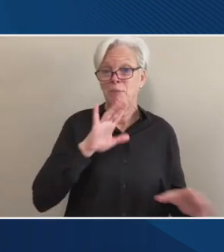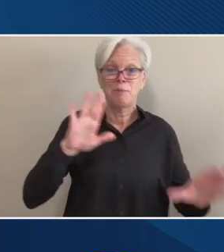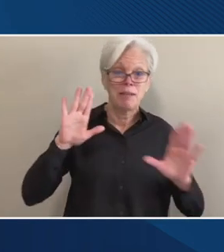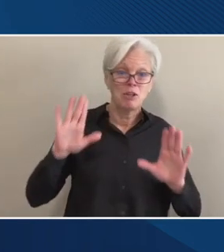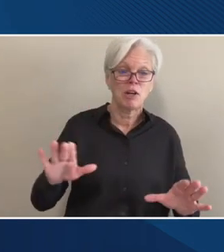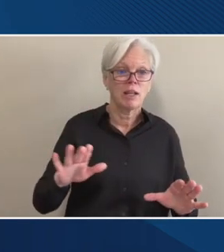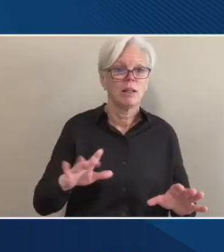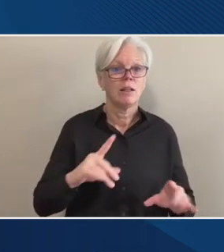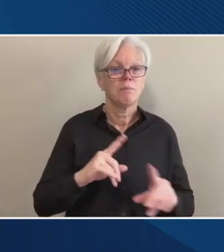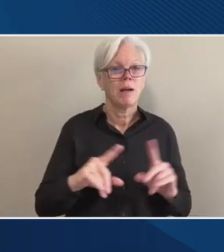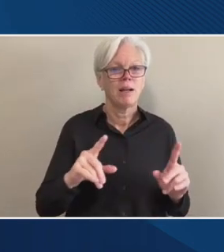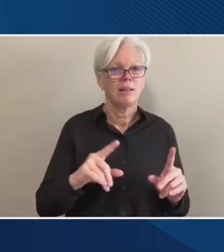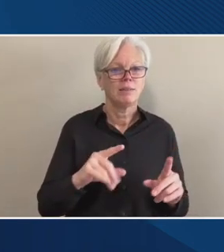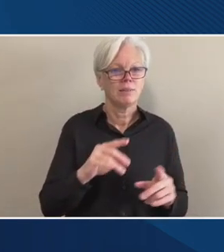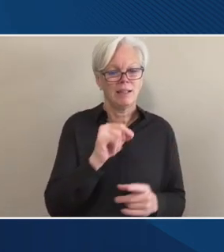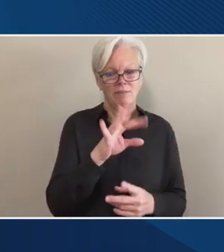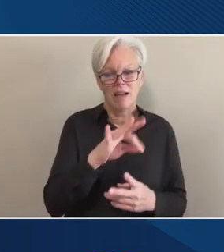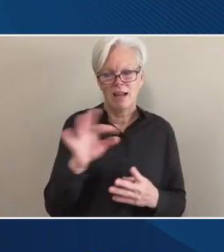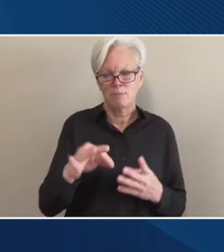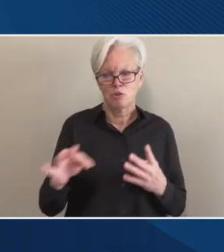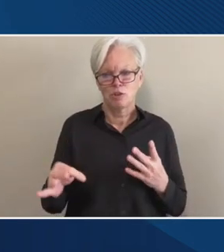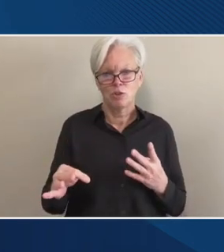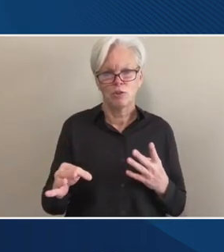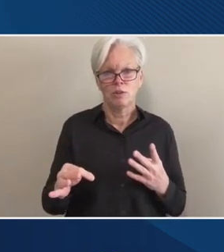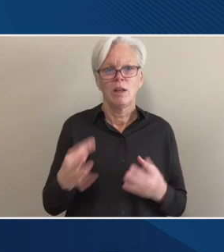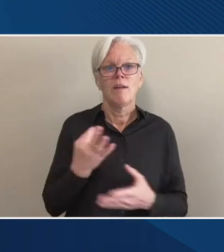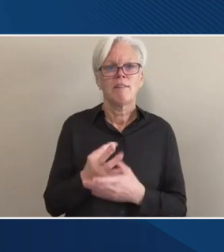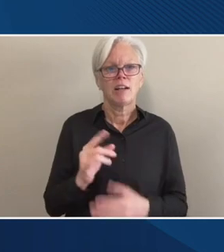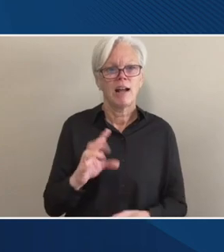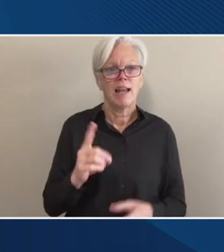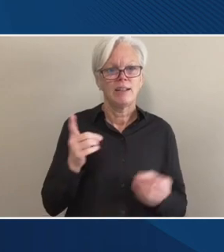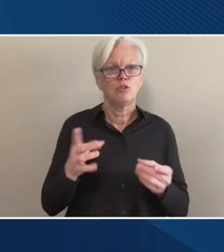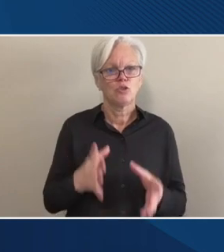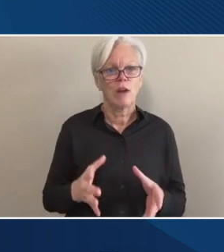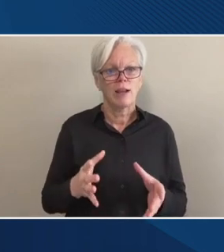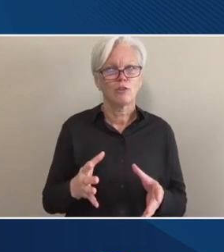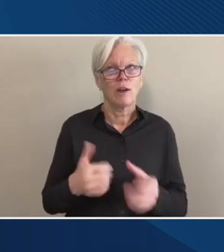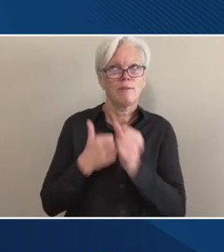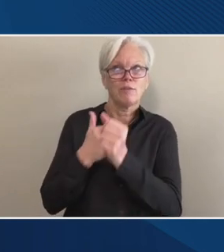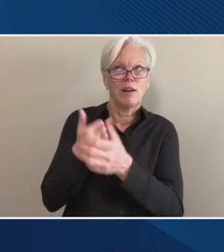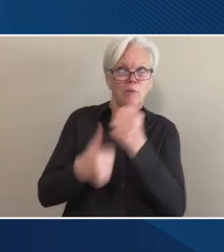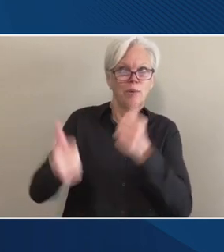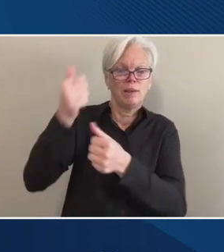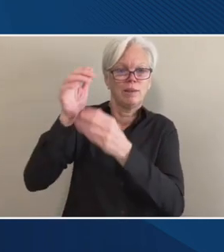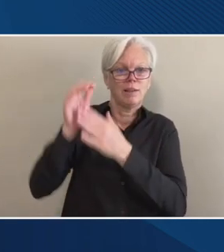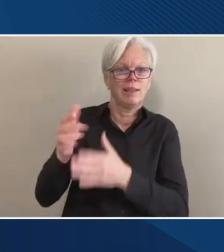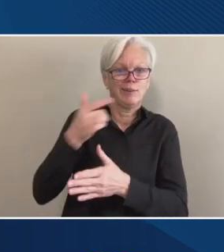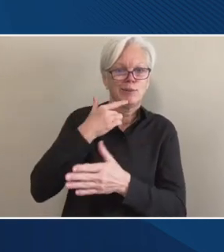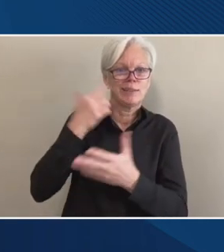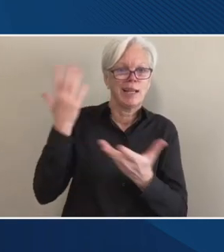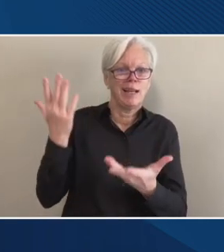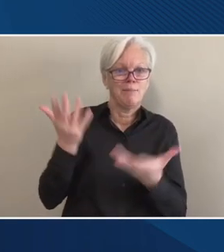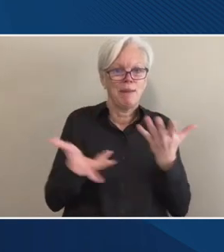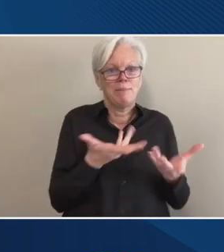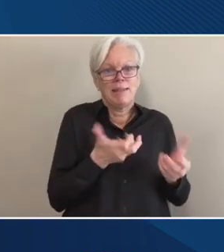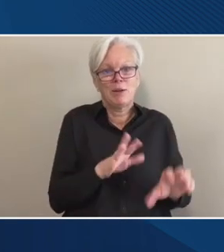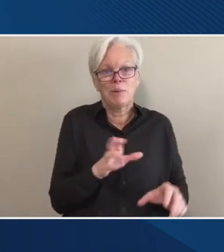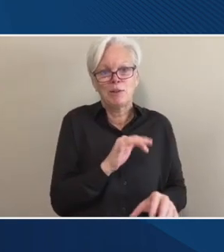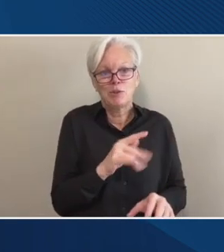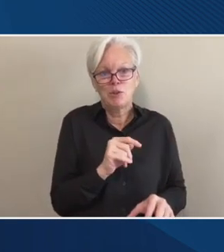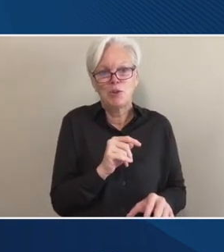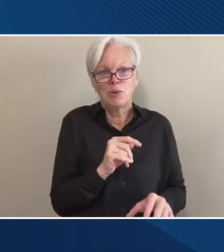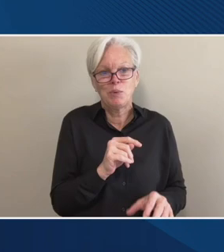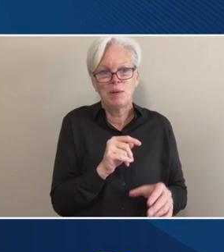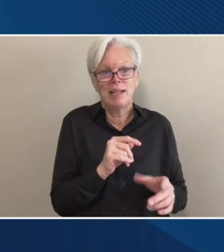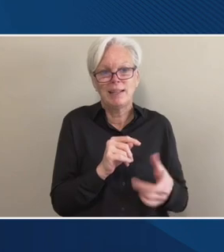it's optional, financial aid directors are only subject to their leadership and they'd be like, well, I may not want to do this. And so we're not